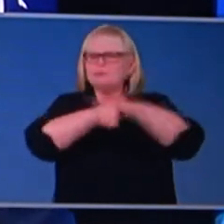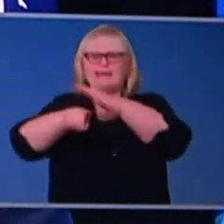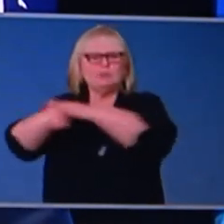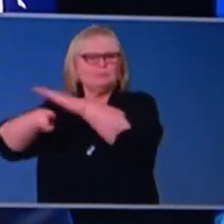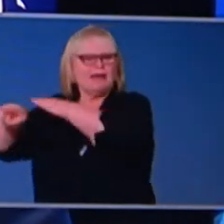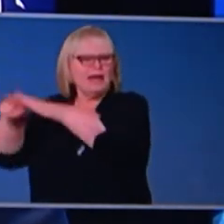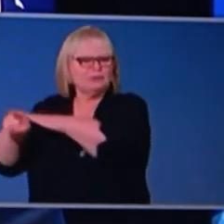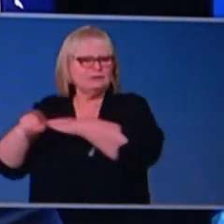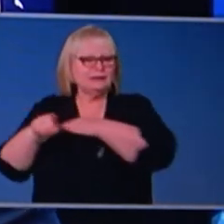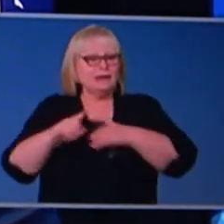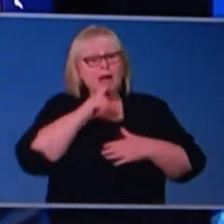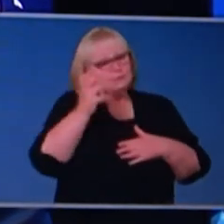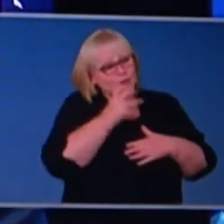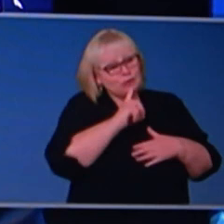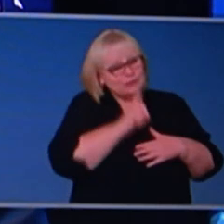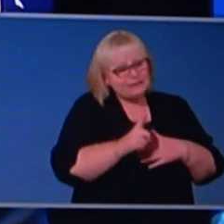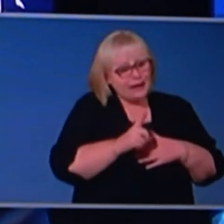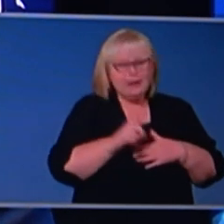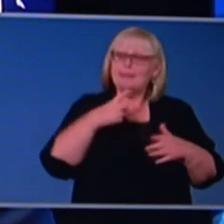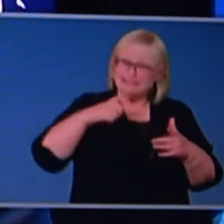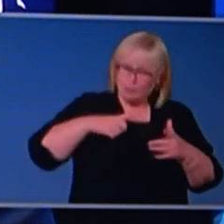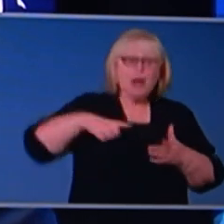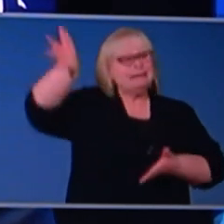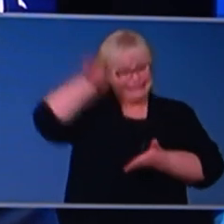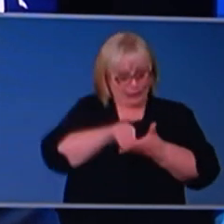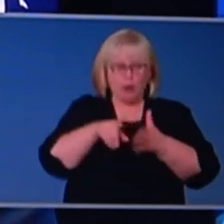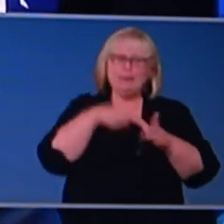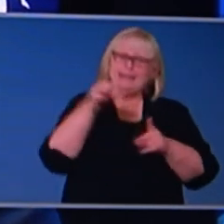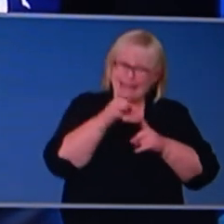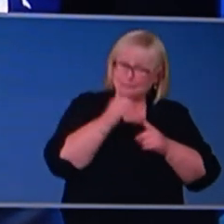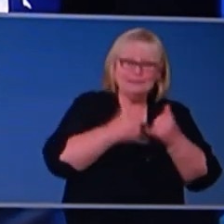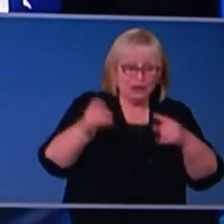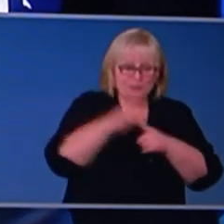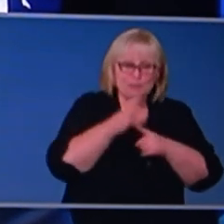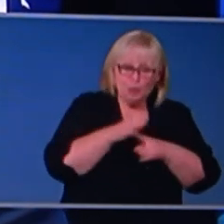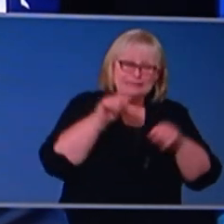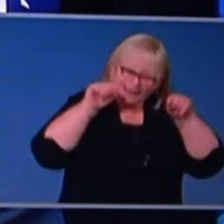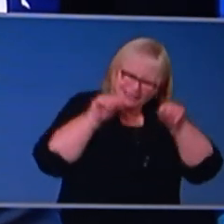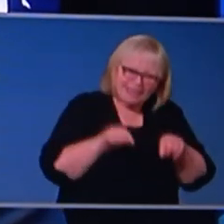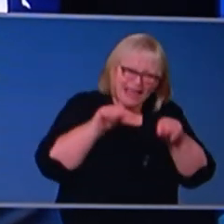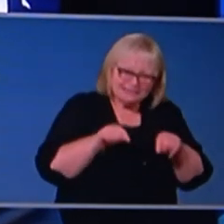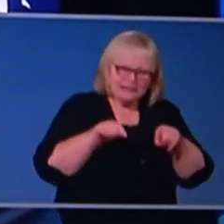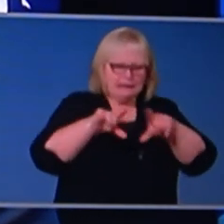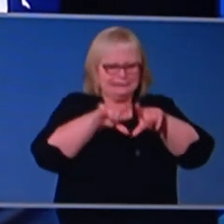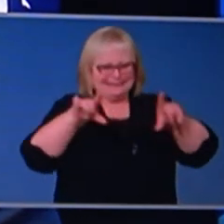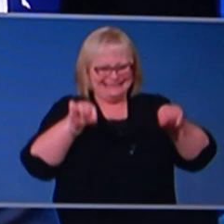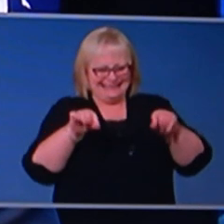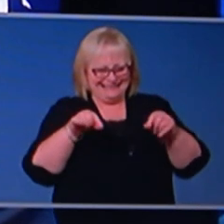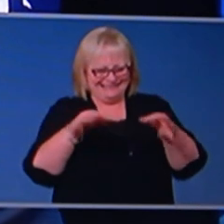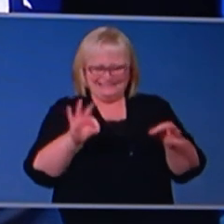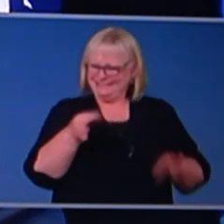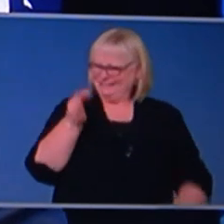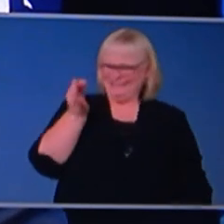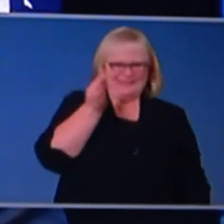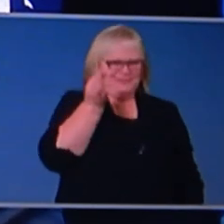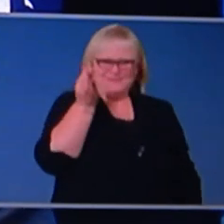sorry to sound like a broken record, but that's why downloading the COVIDSafe app is so important. That is the ticket to opening up our